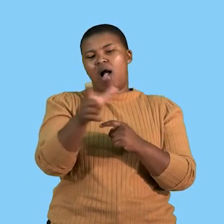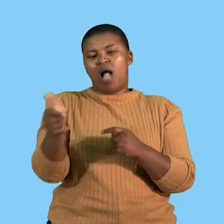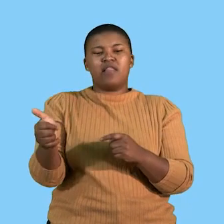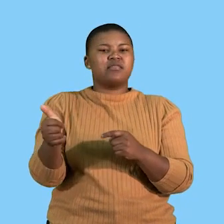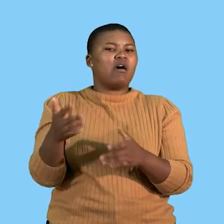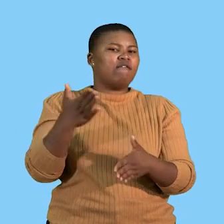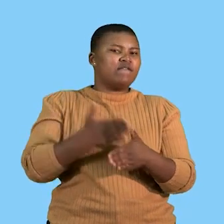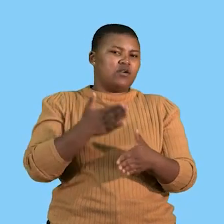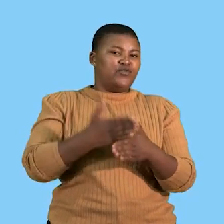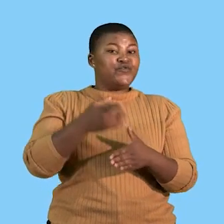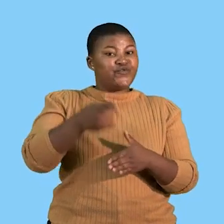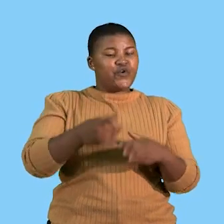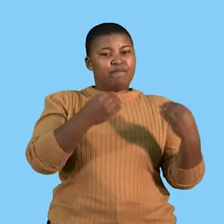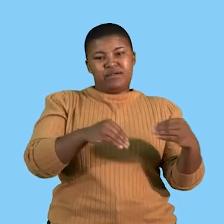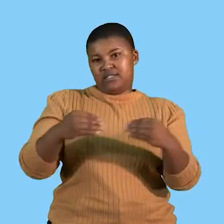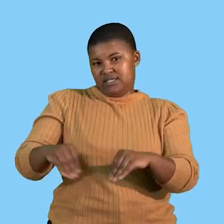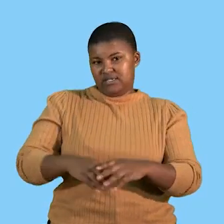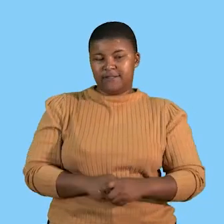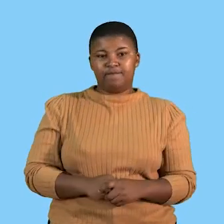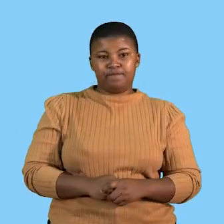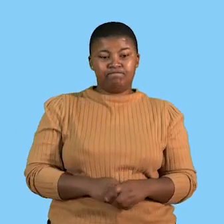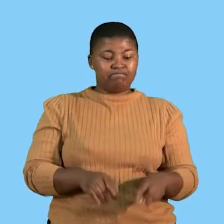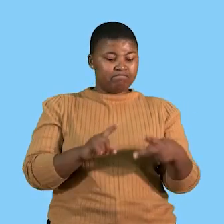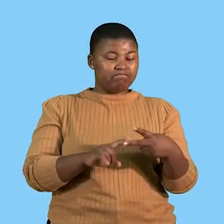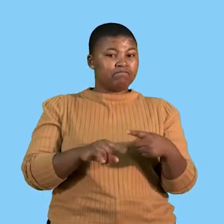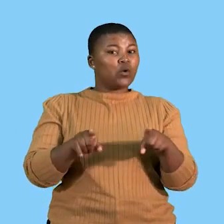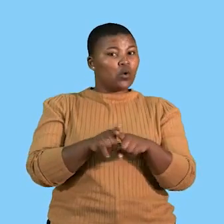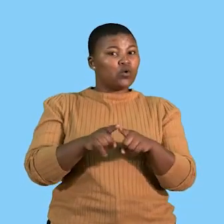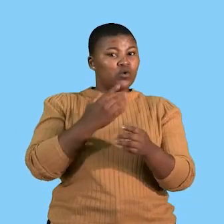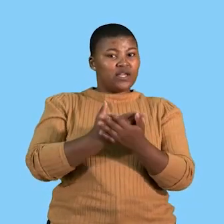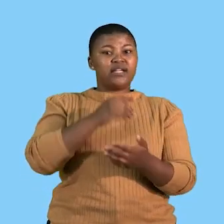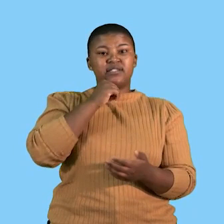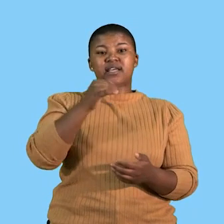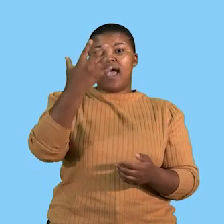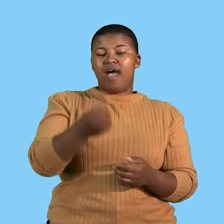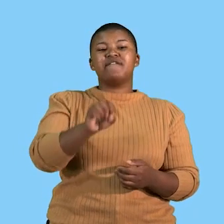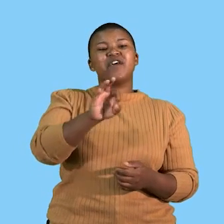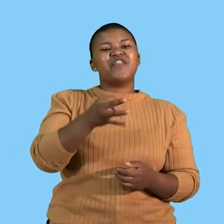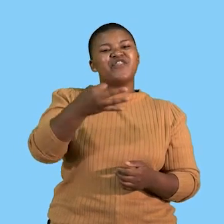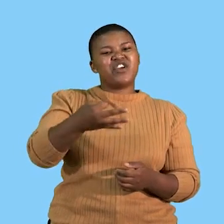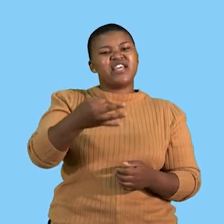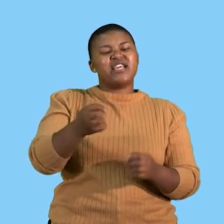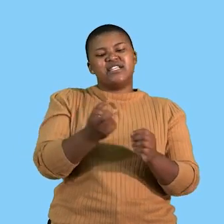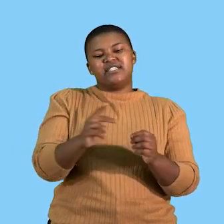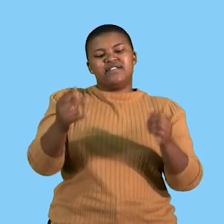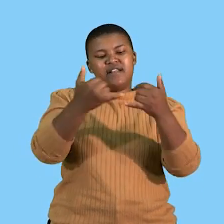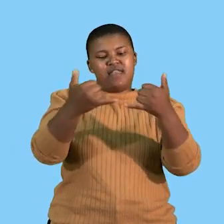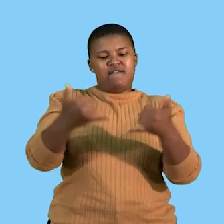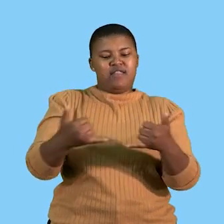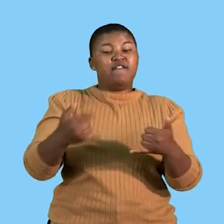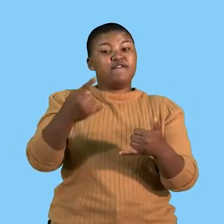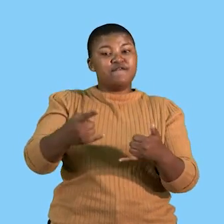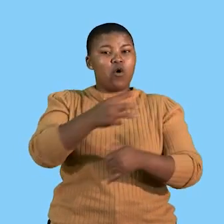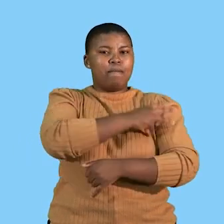the other functions of the business. And we can even state that there are three different levels